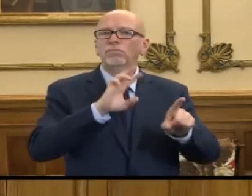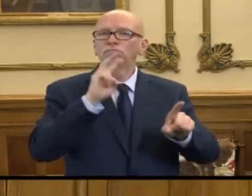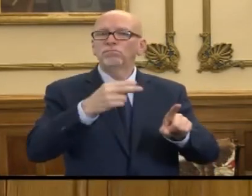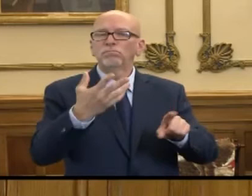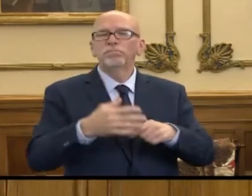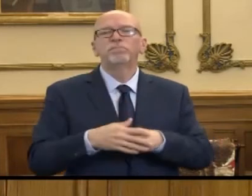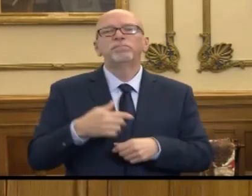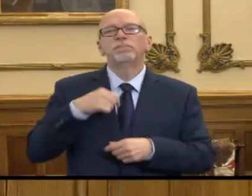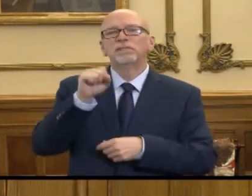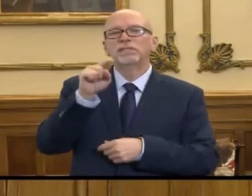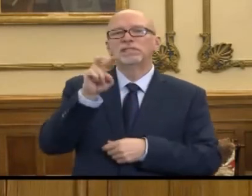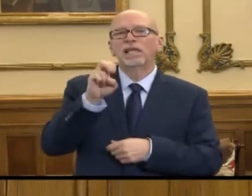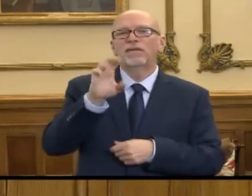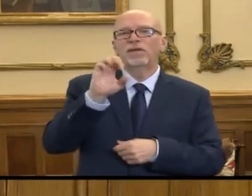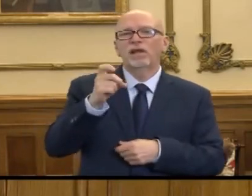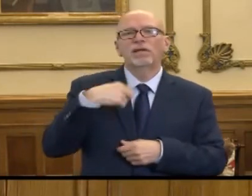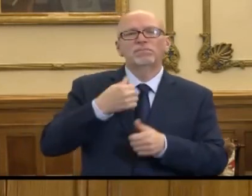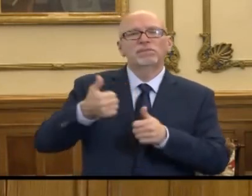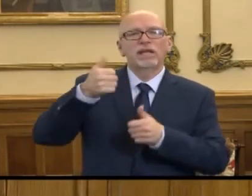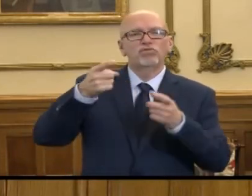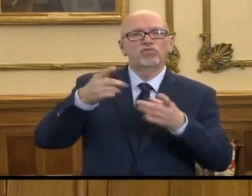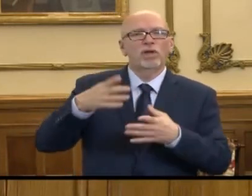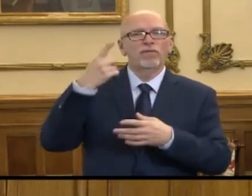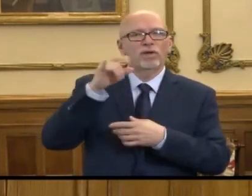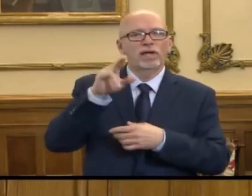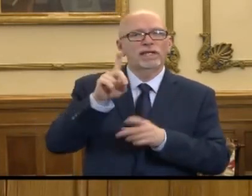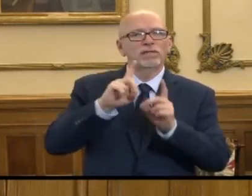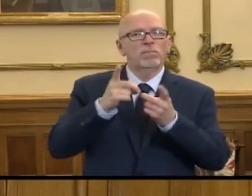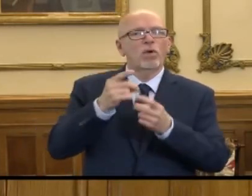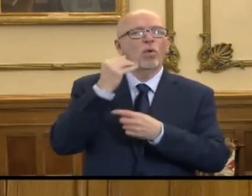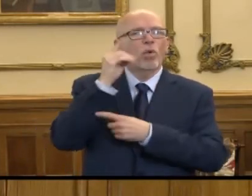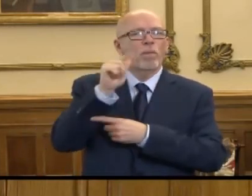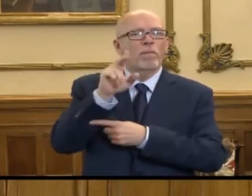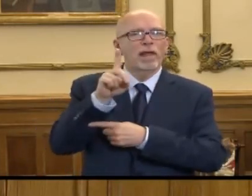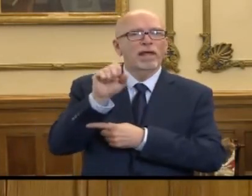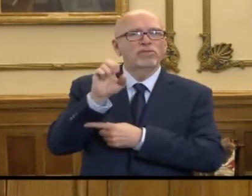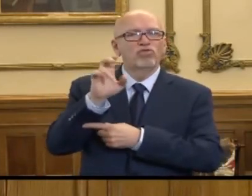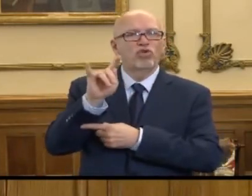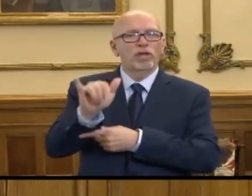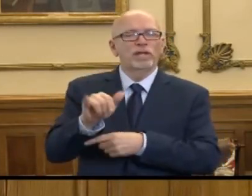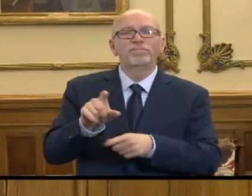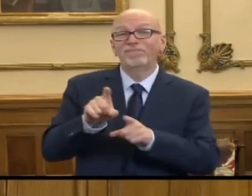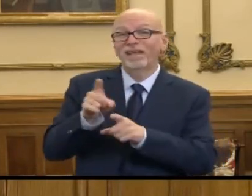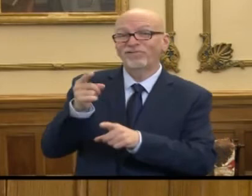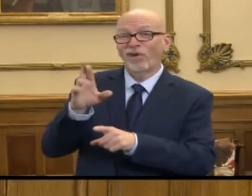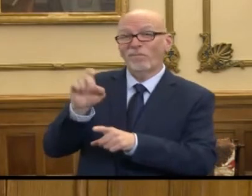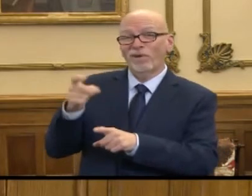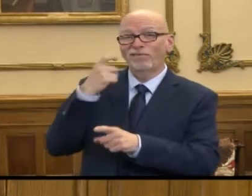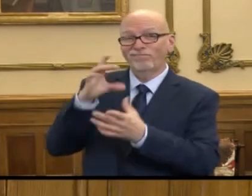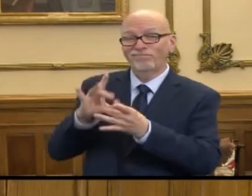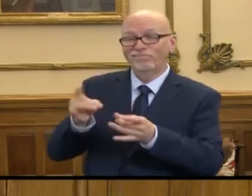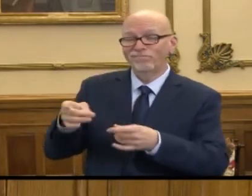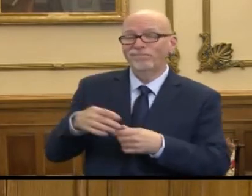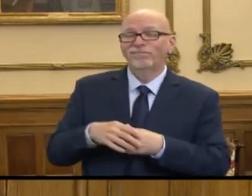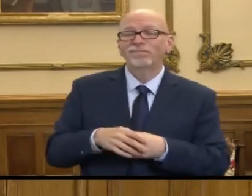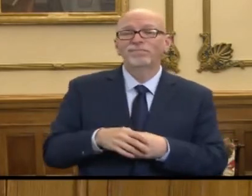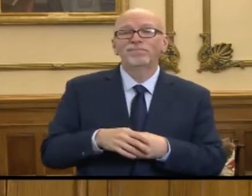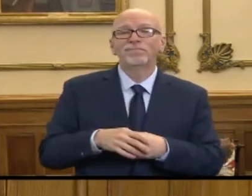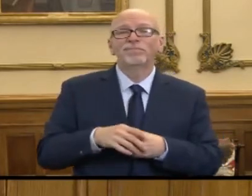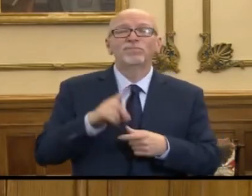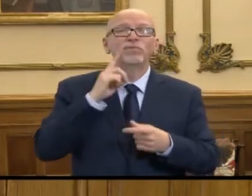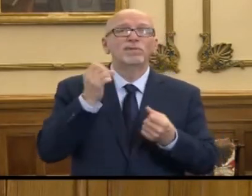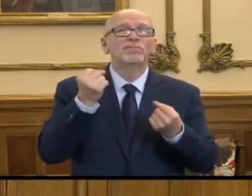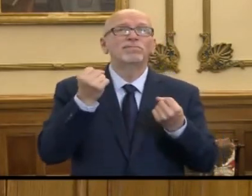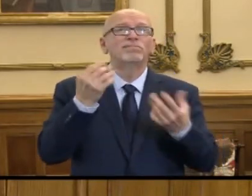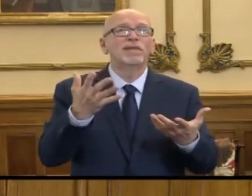So my name is Steve Cox. I'm the executive director of the Indiana Department of Homeland Security. Just like Dr. Box mentioned, there's a